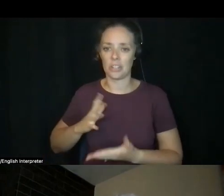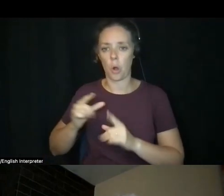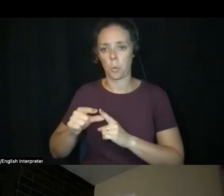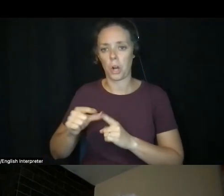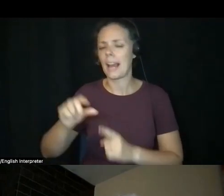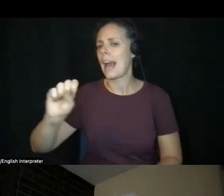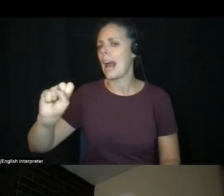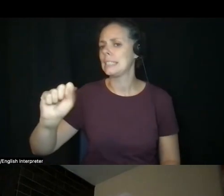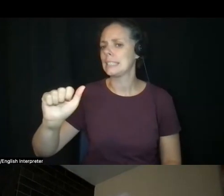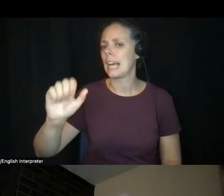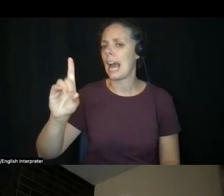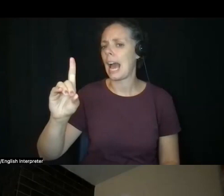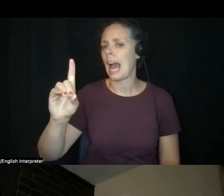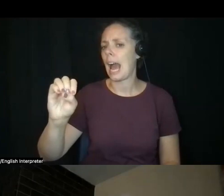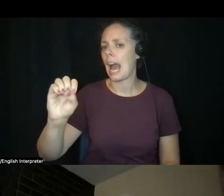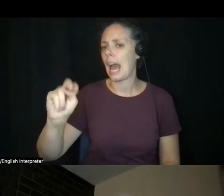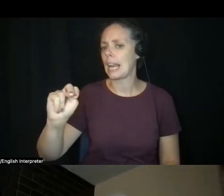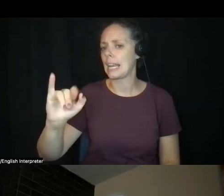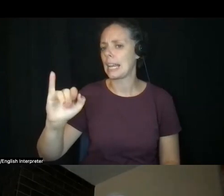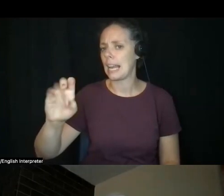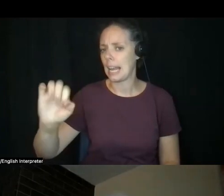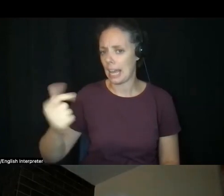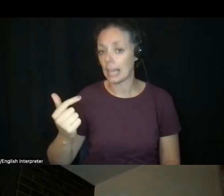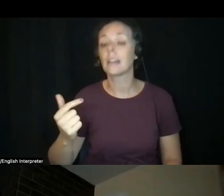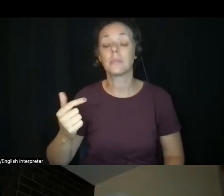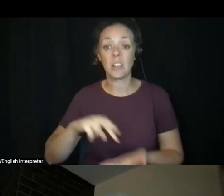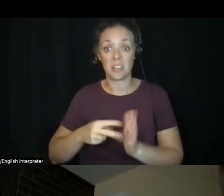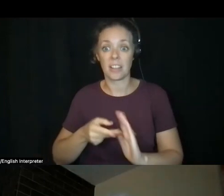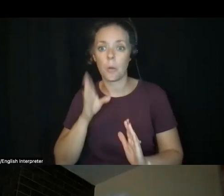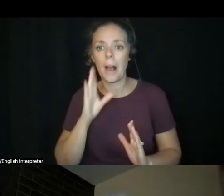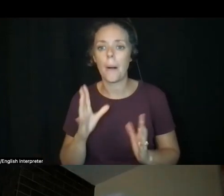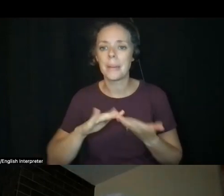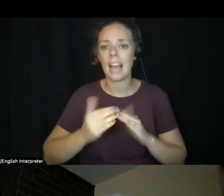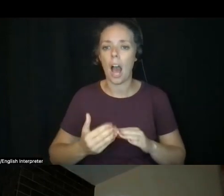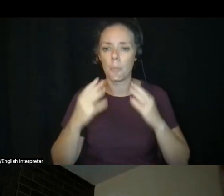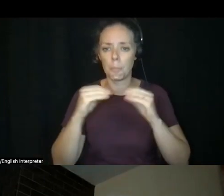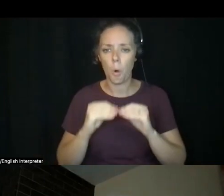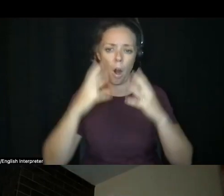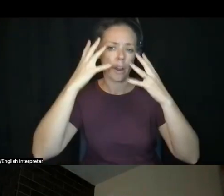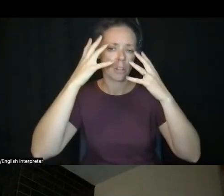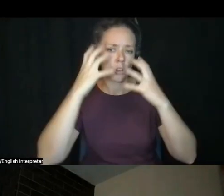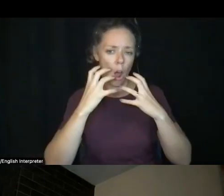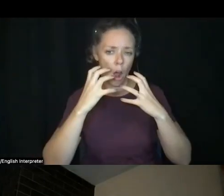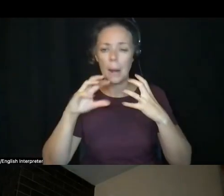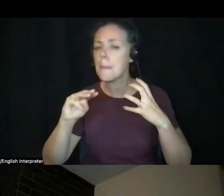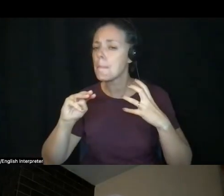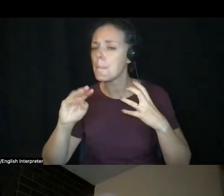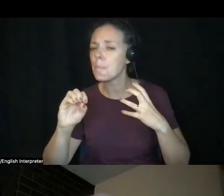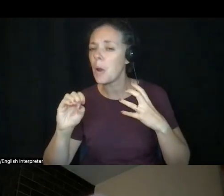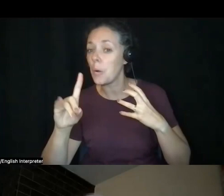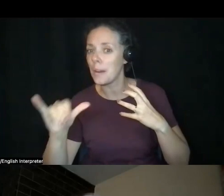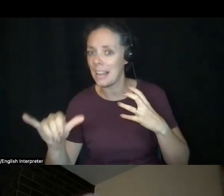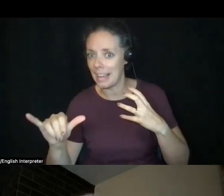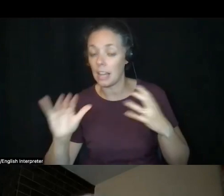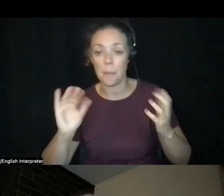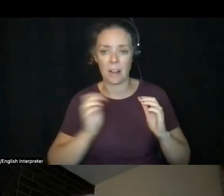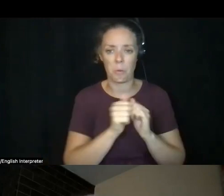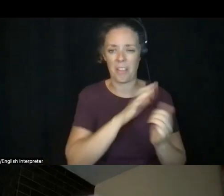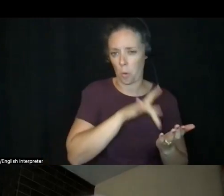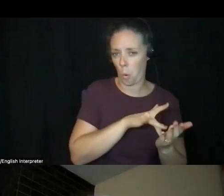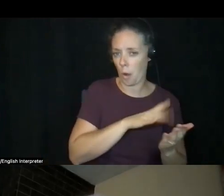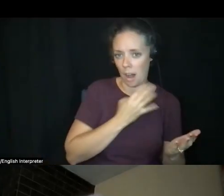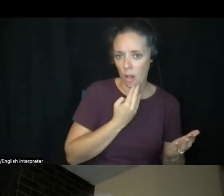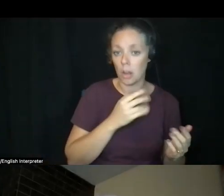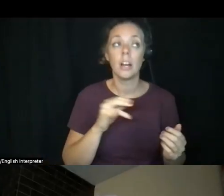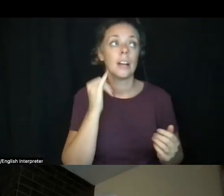but basically they become sort of dark and moody in comparison to their core color. If I use iron